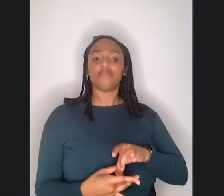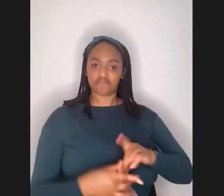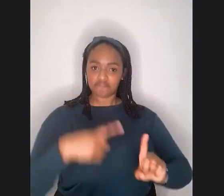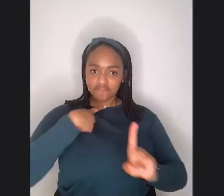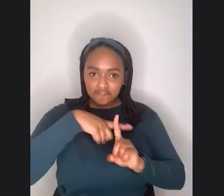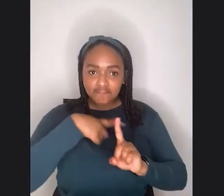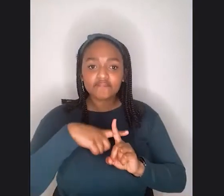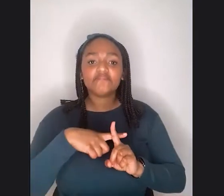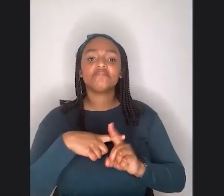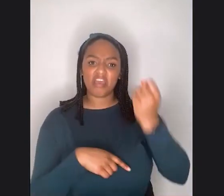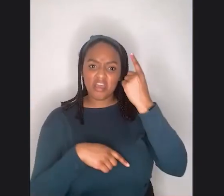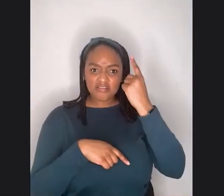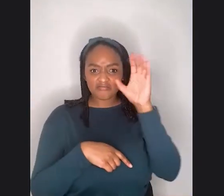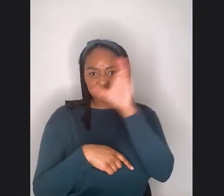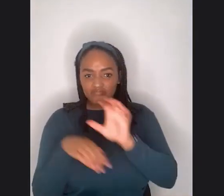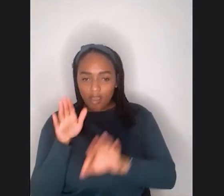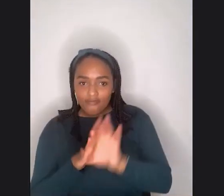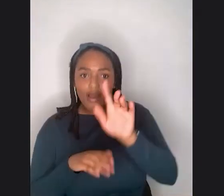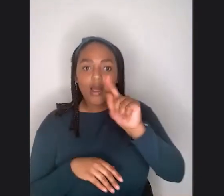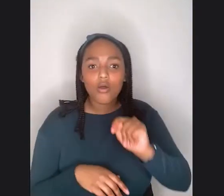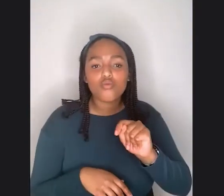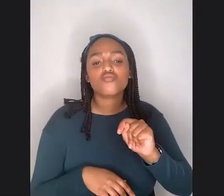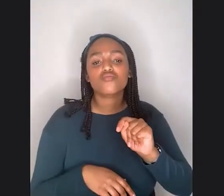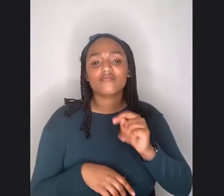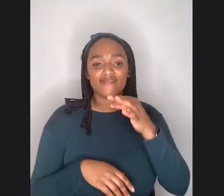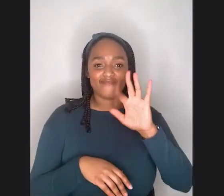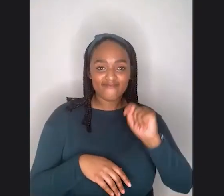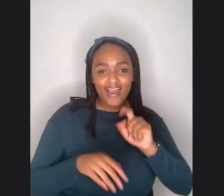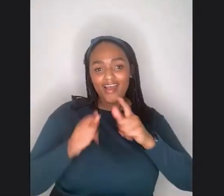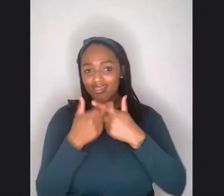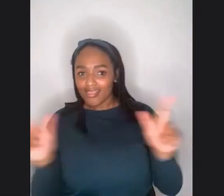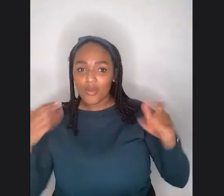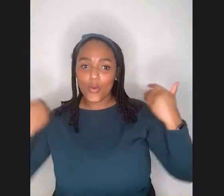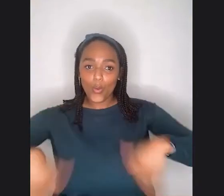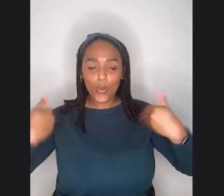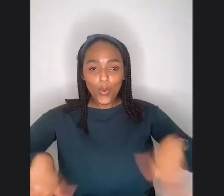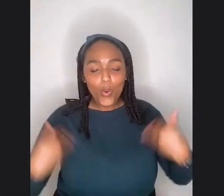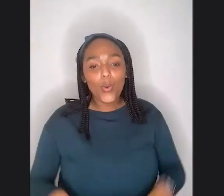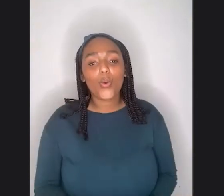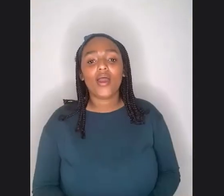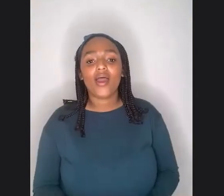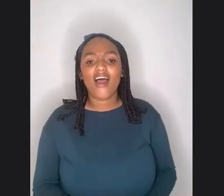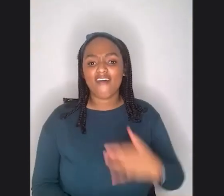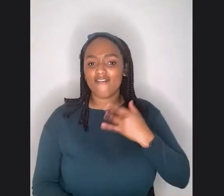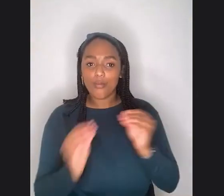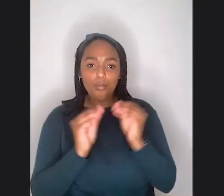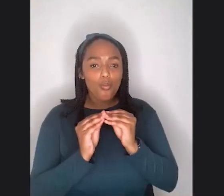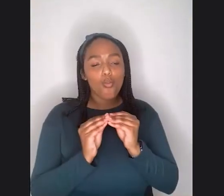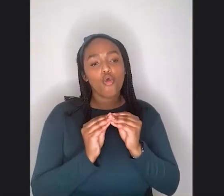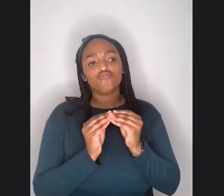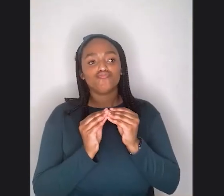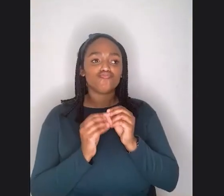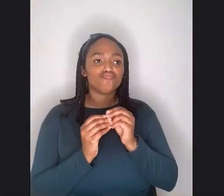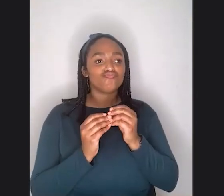liberation led me down a place of deeper identity with my gender, with my